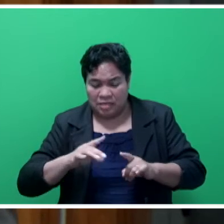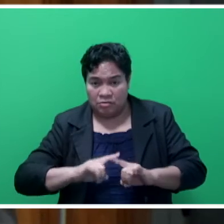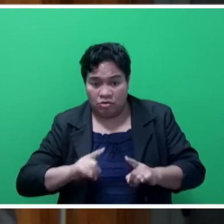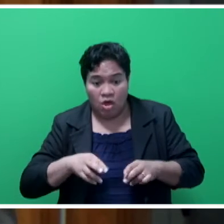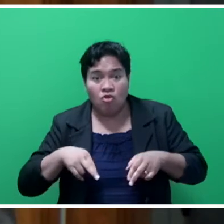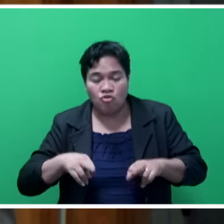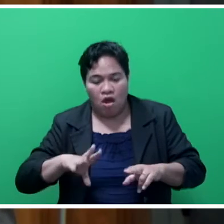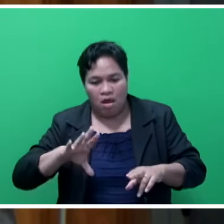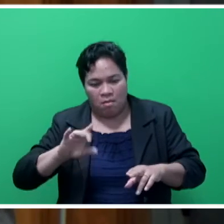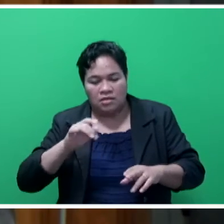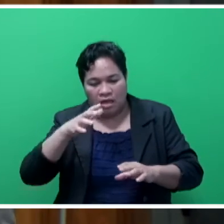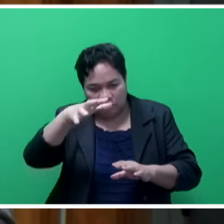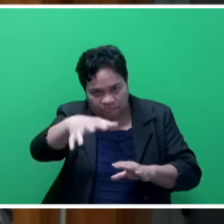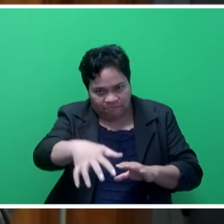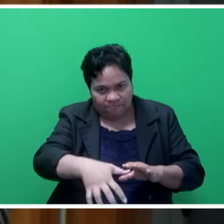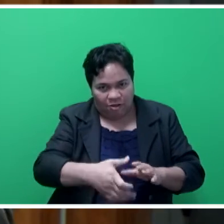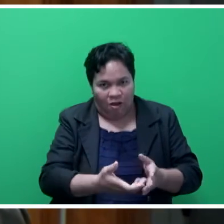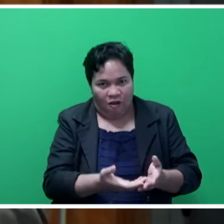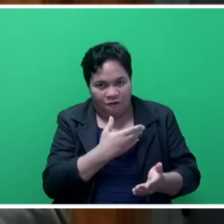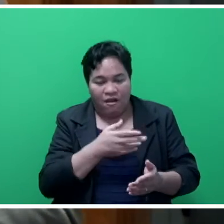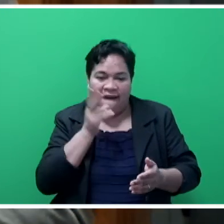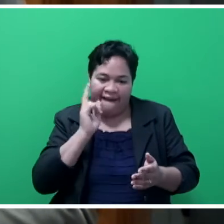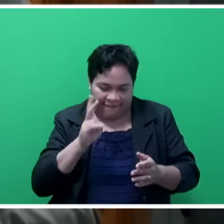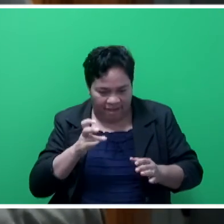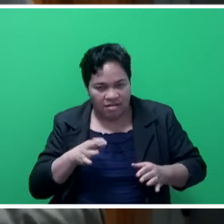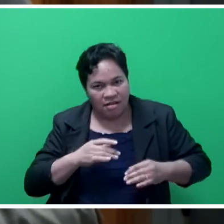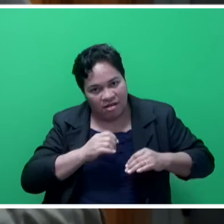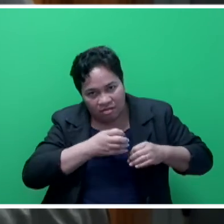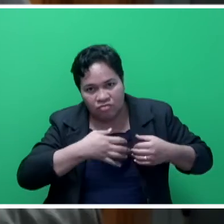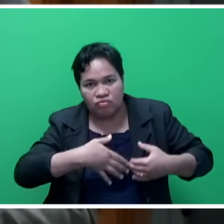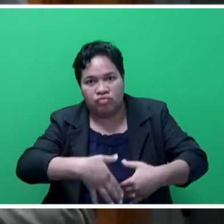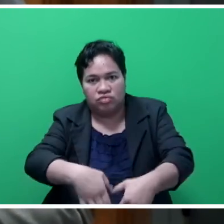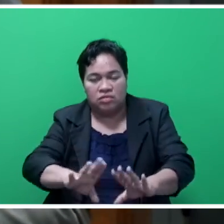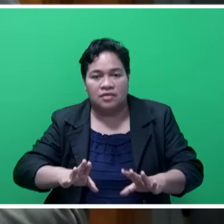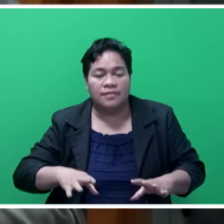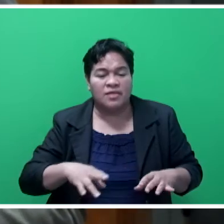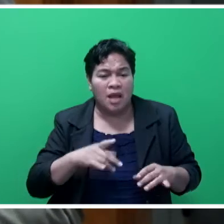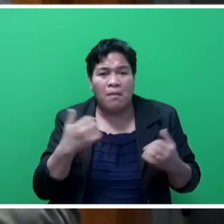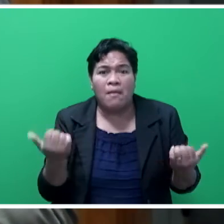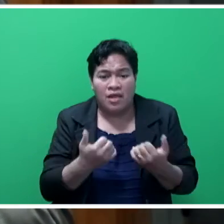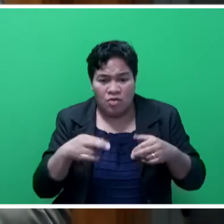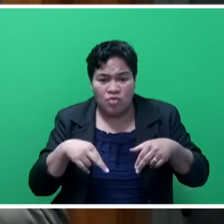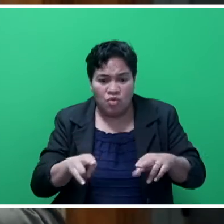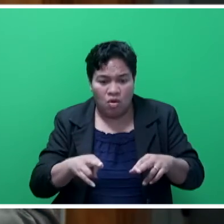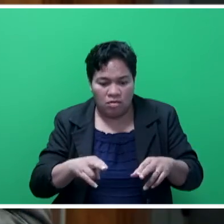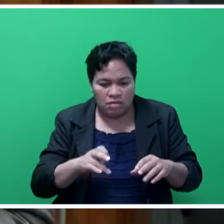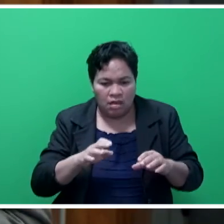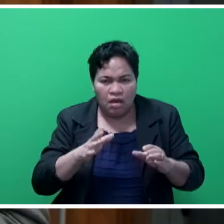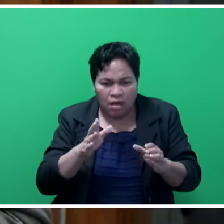road has to be totally rehabilitated. So some of the roads that we're having now in Fiji where there's a lot of potholes, these roads have gone past their